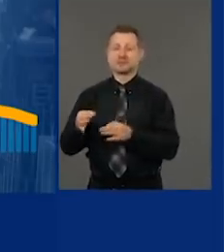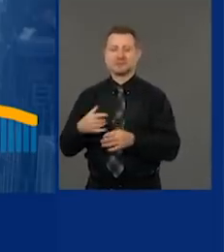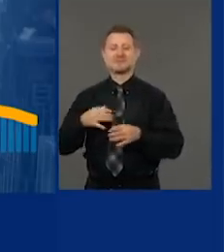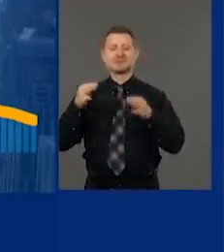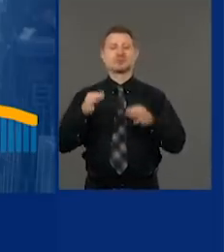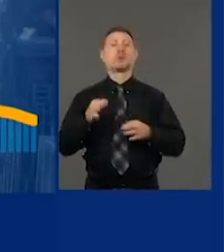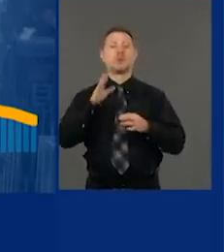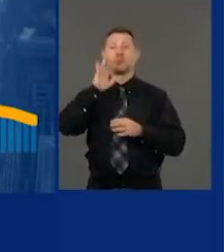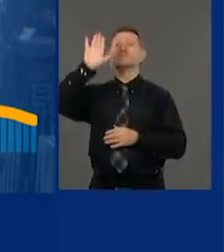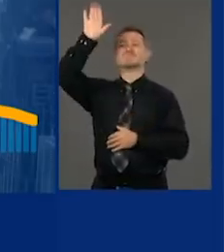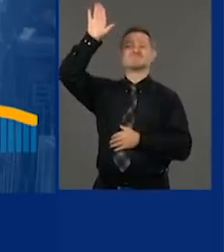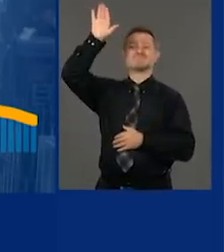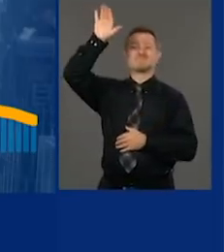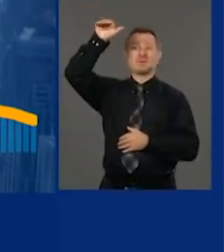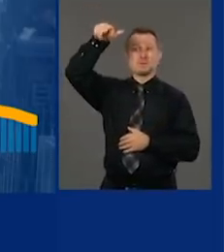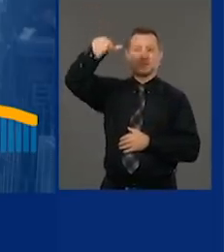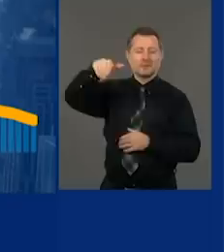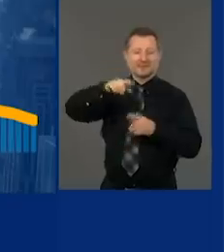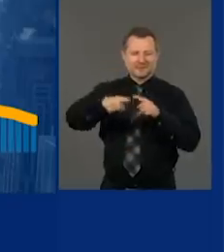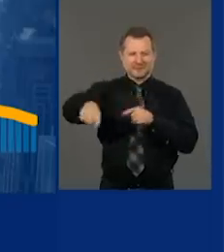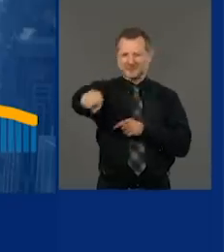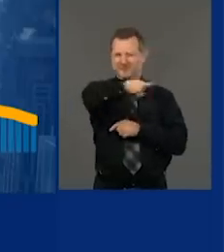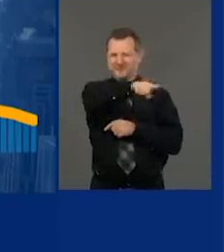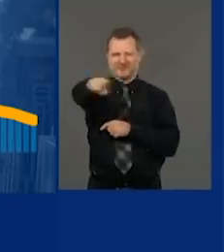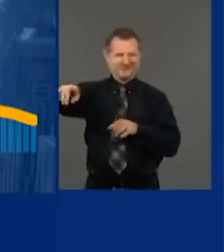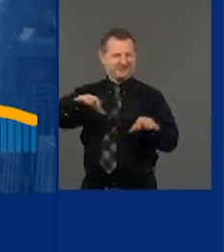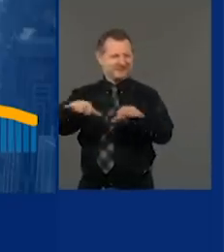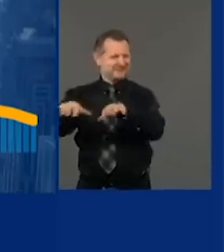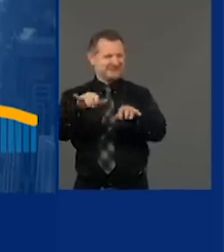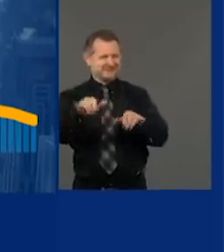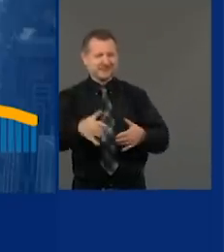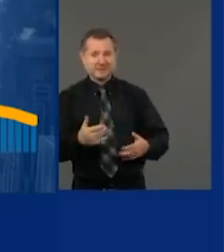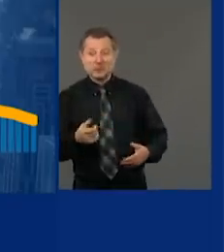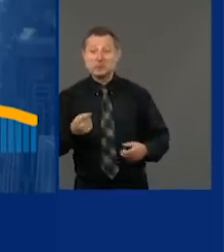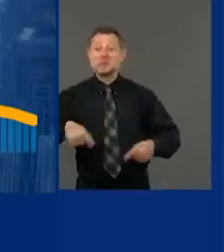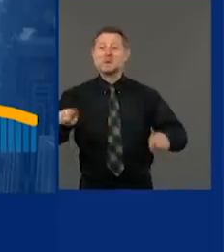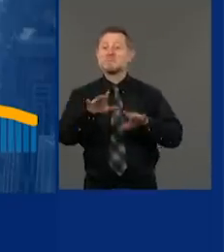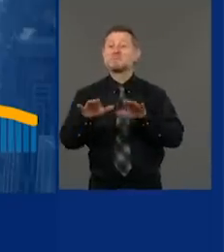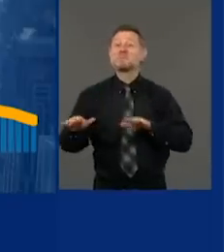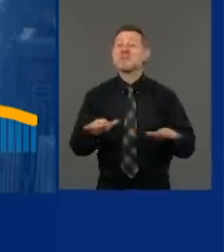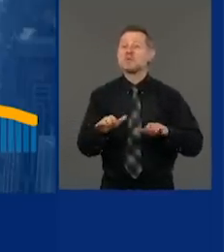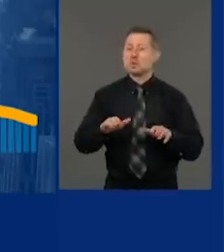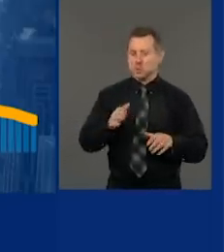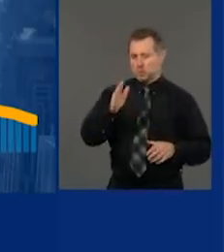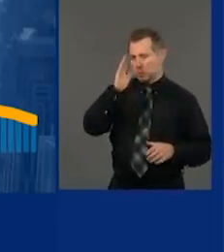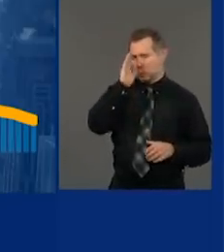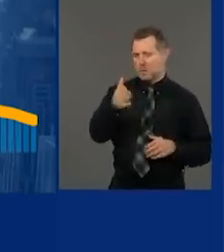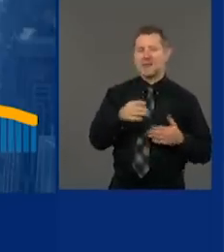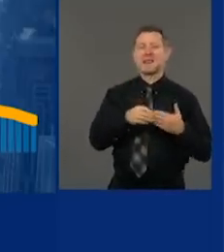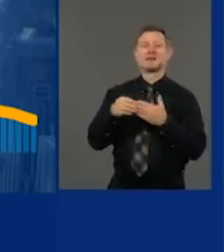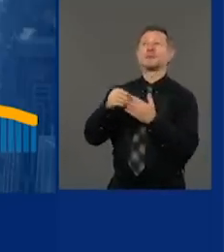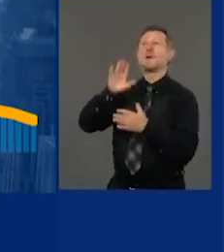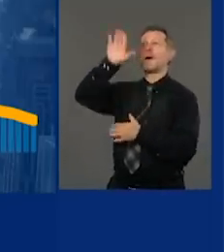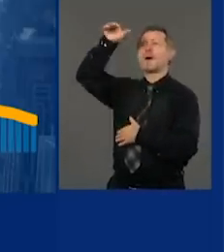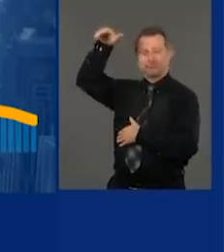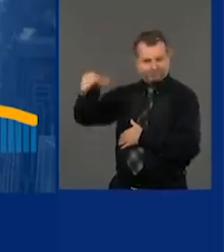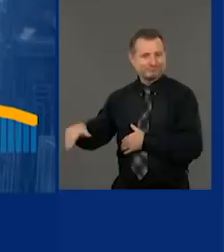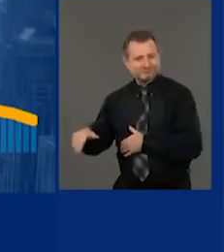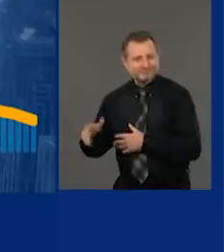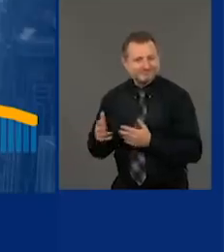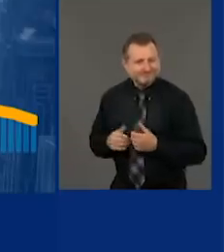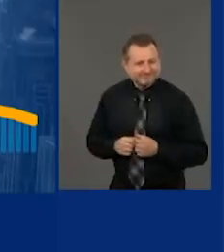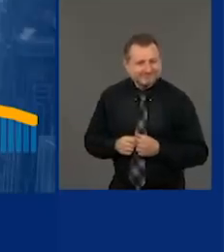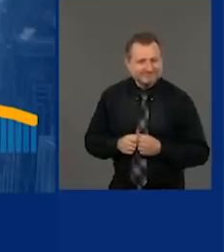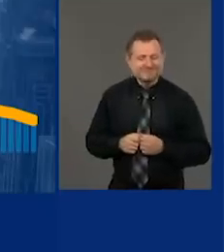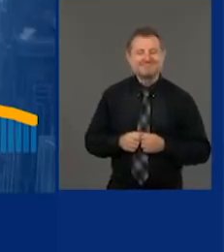plateau and the peak. When will the virus stop? When you stop the virus, is what the experts would say to me. It was like